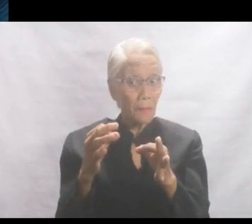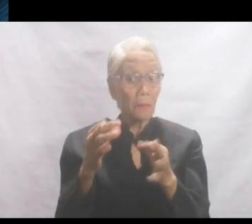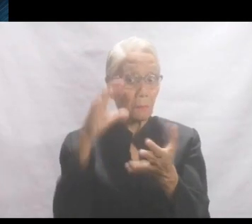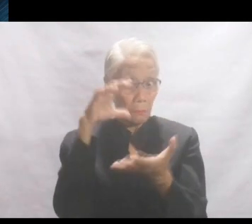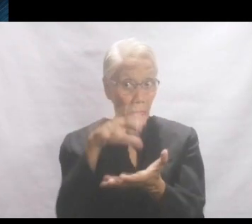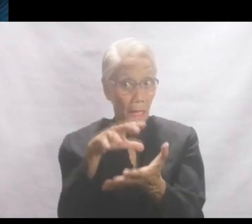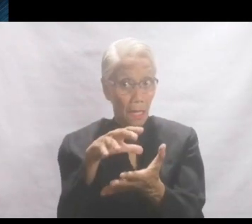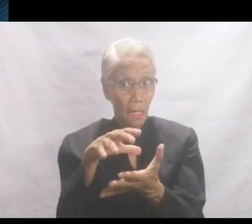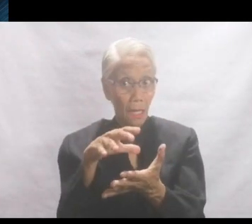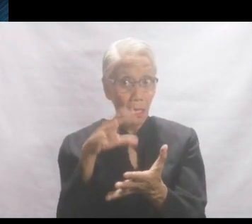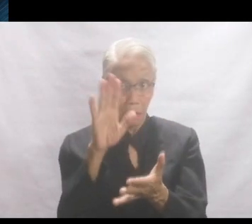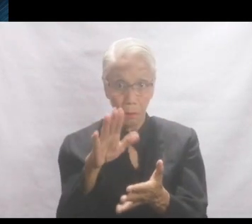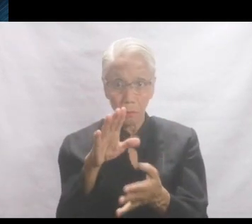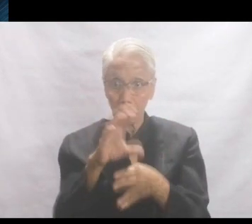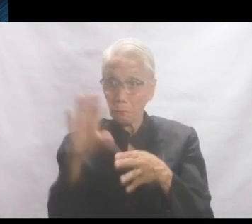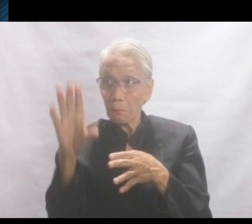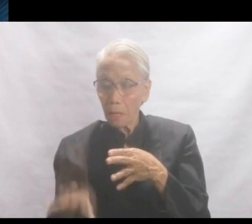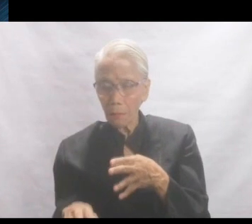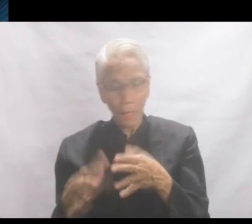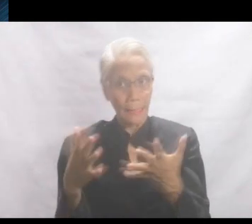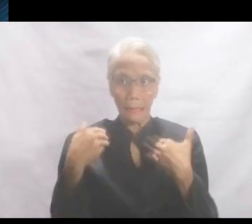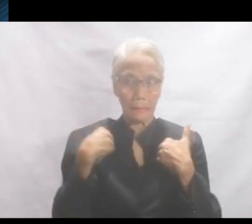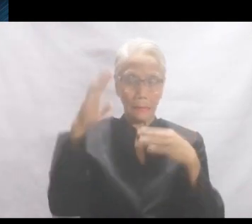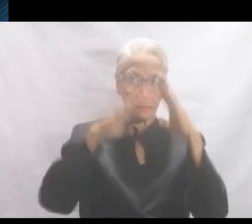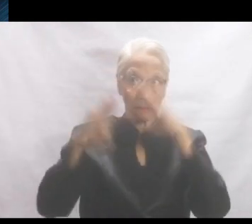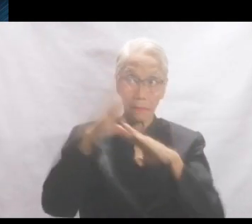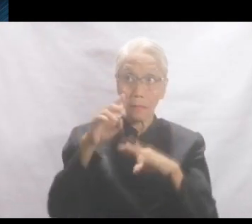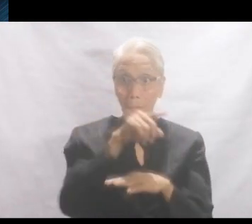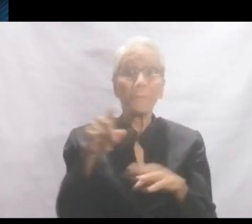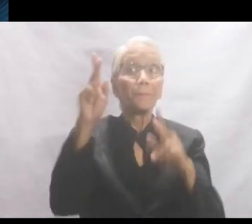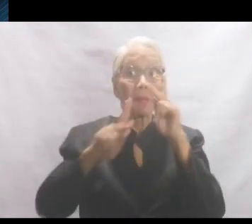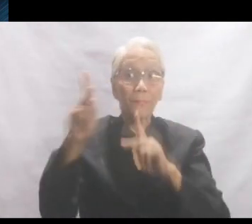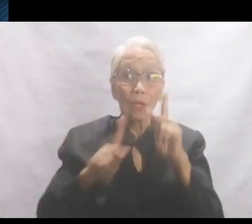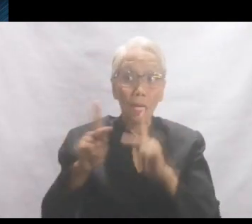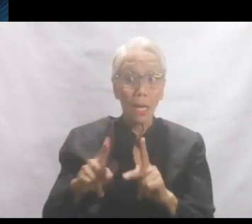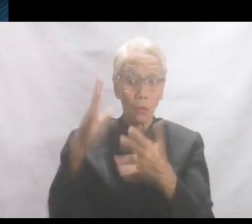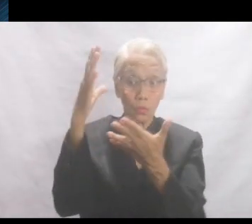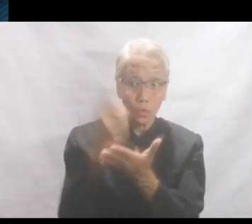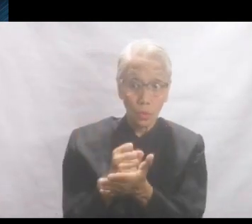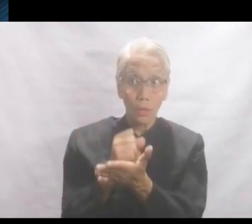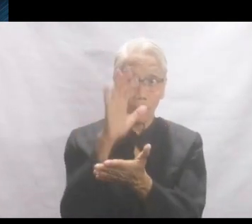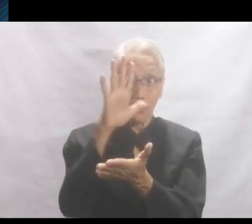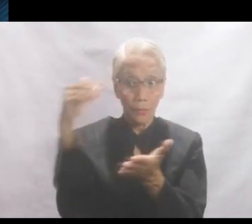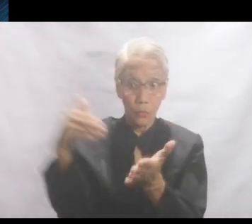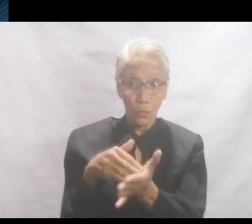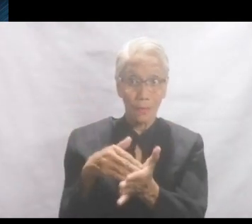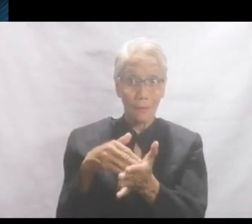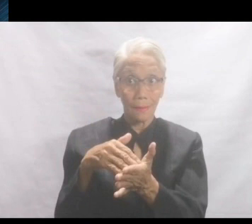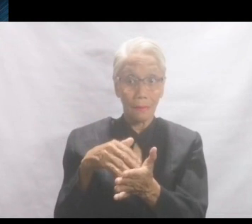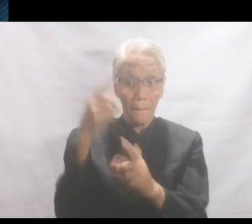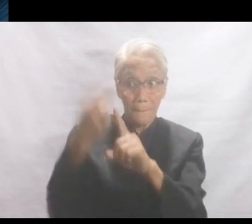fulfillment mo, may problema lahat tayo dyan. Yung ang sumusweldo ng 500k a month ay